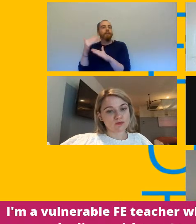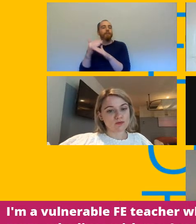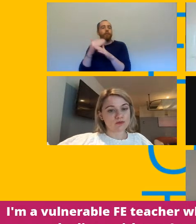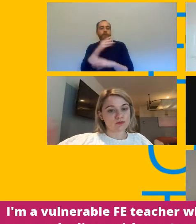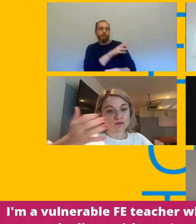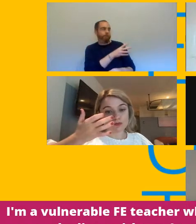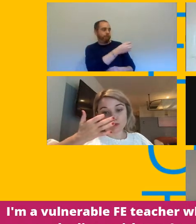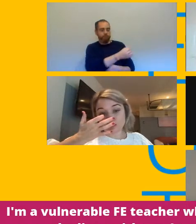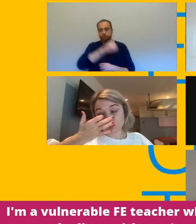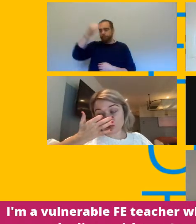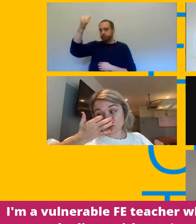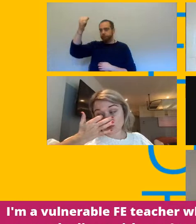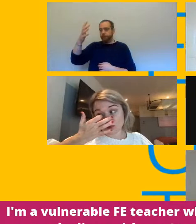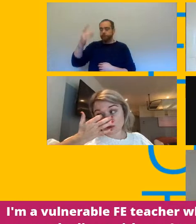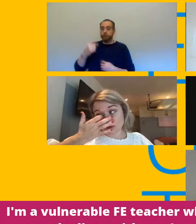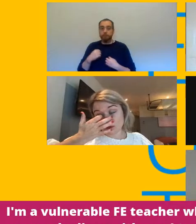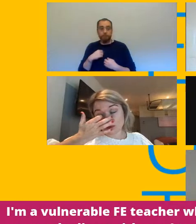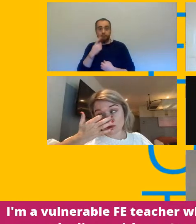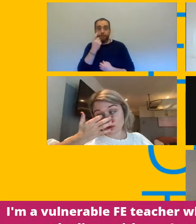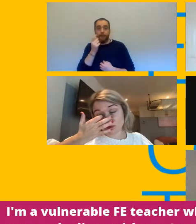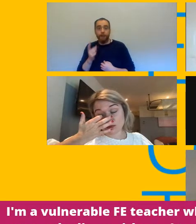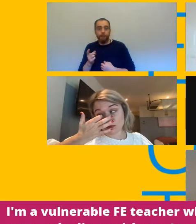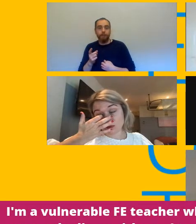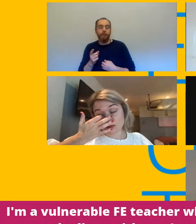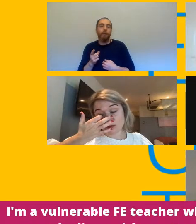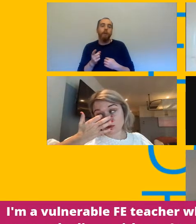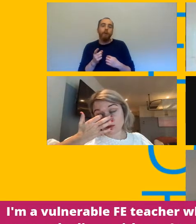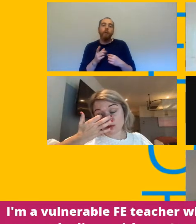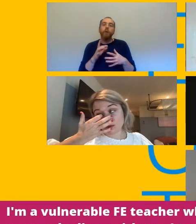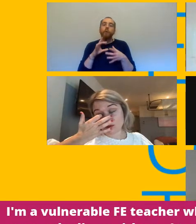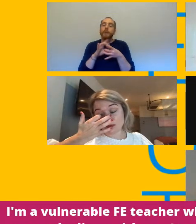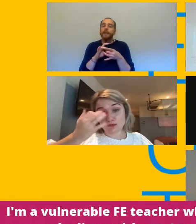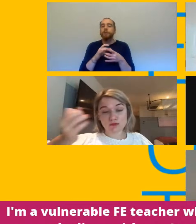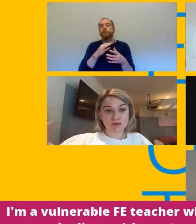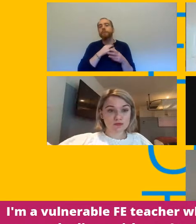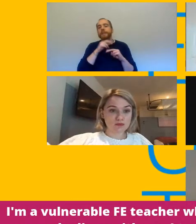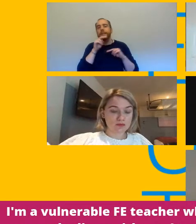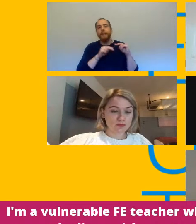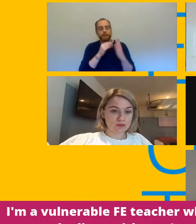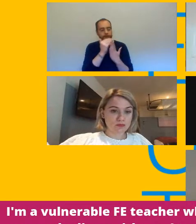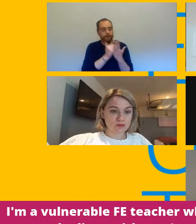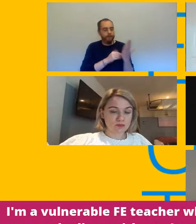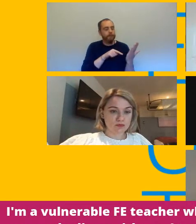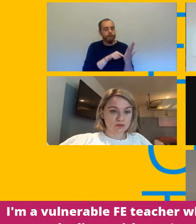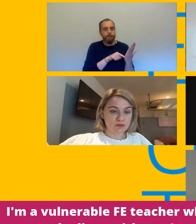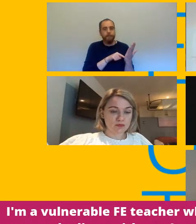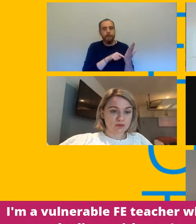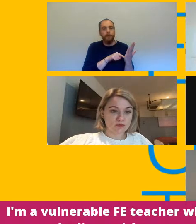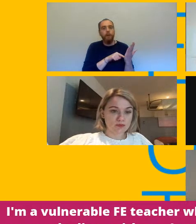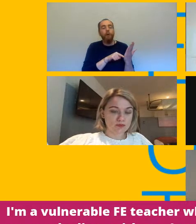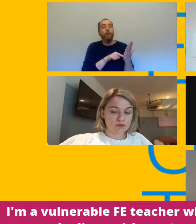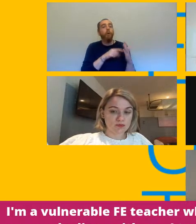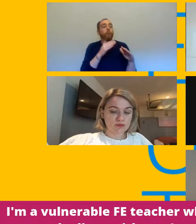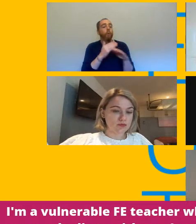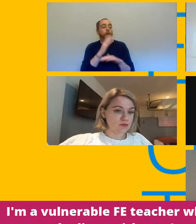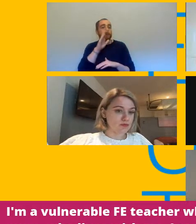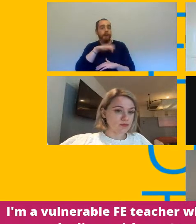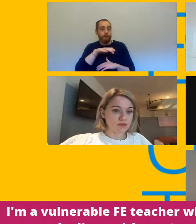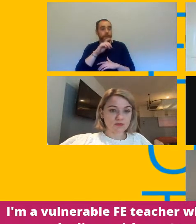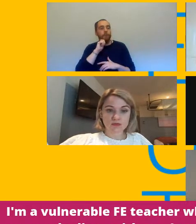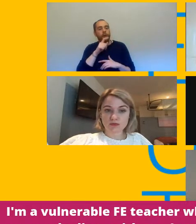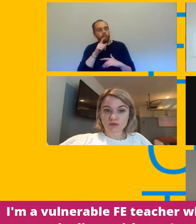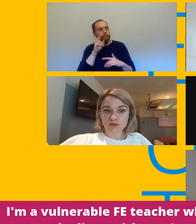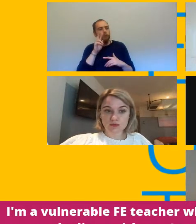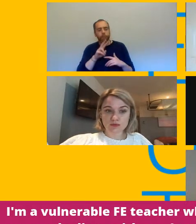risk assessment guidance we put out we did suggest that workplaces put controls in that looked at redeployment alternative duties